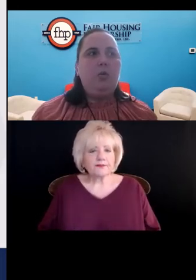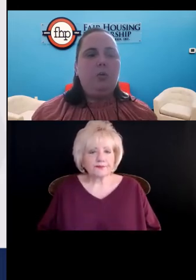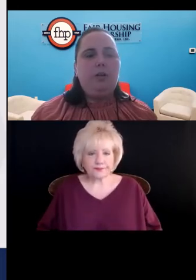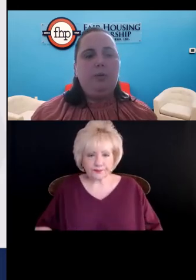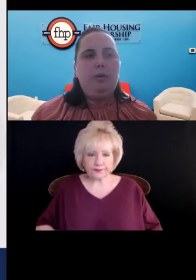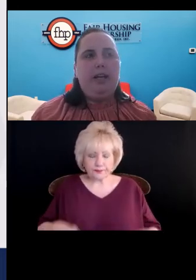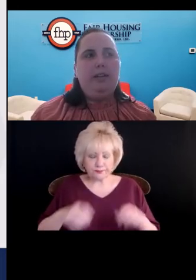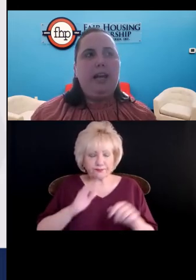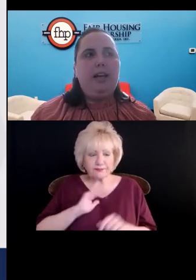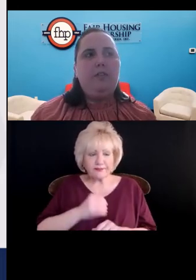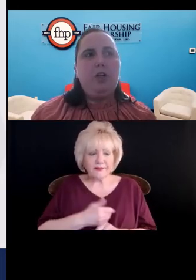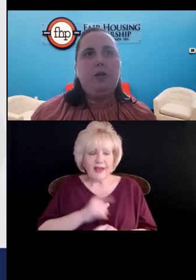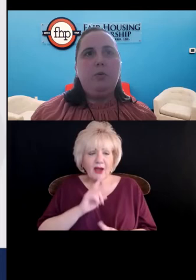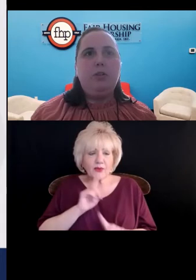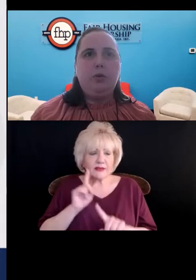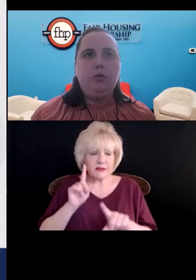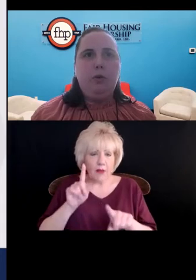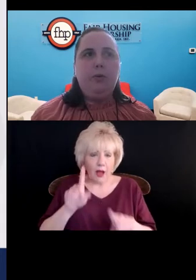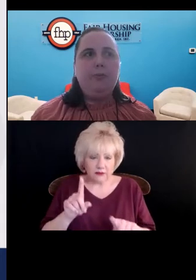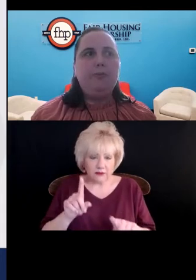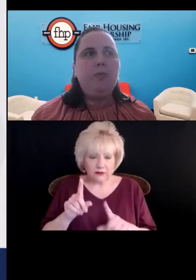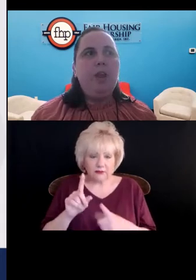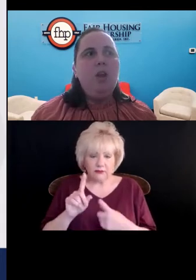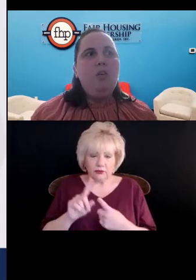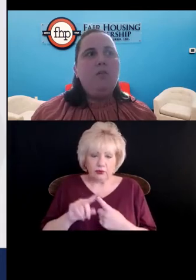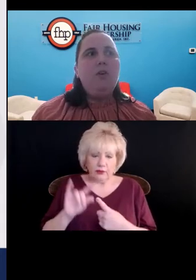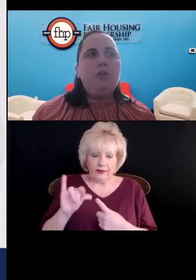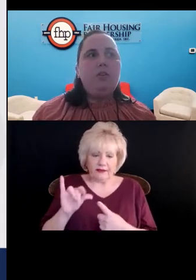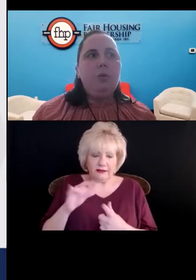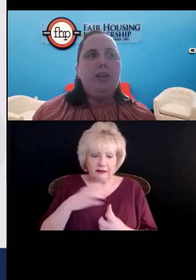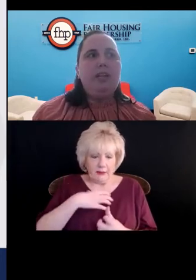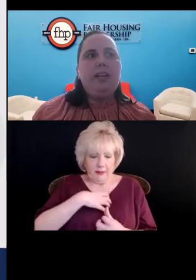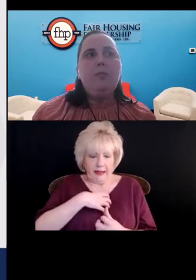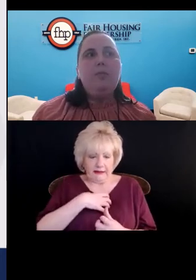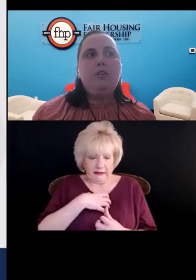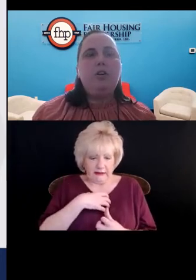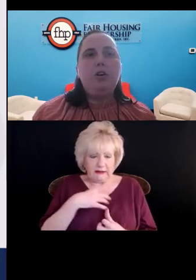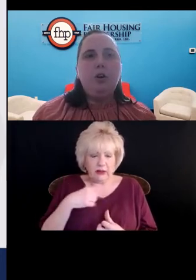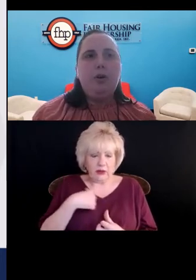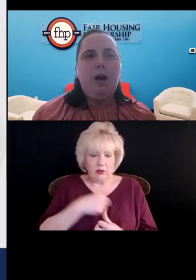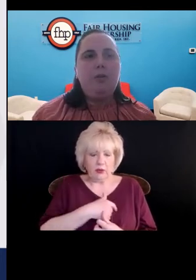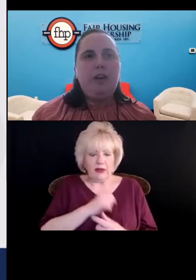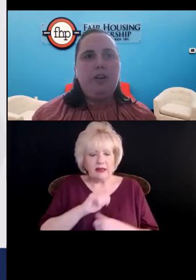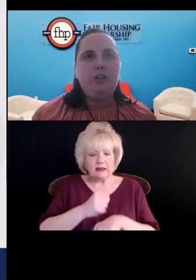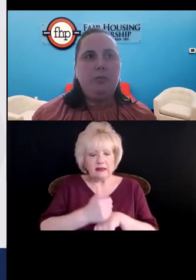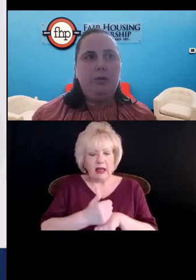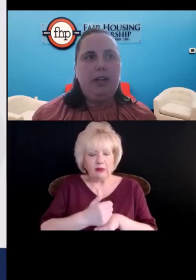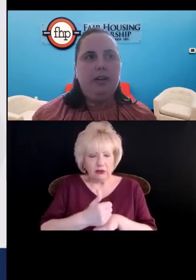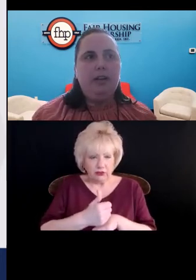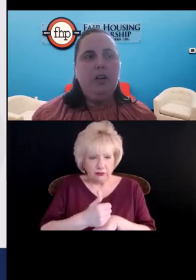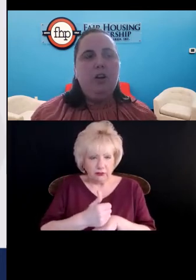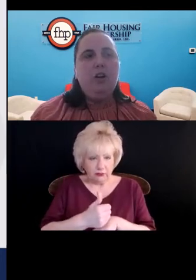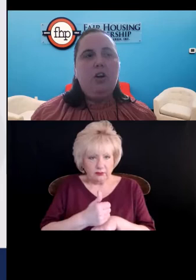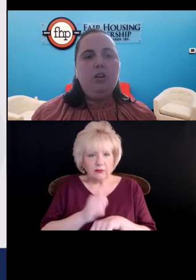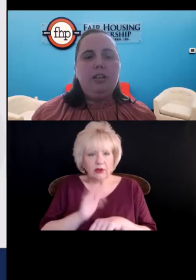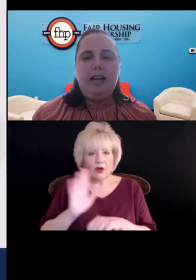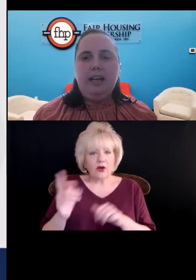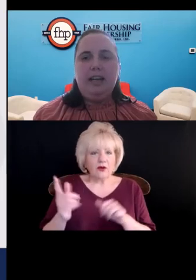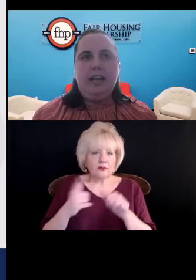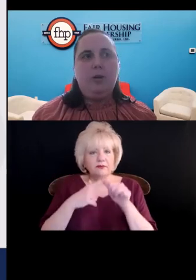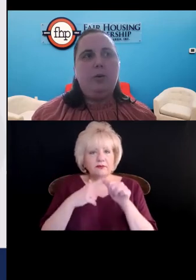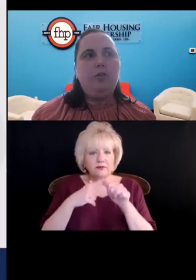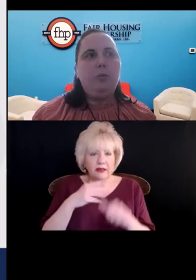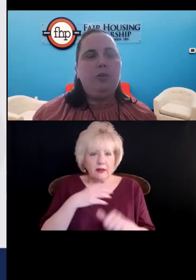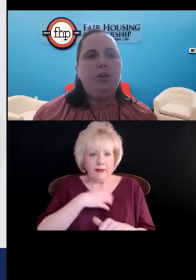to this young woman's complaint at FHP was too bold. First, we established her prima facie complaint. Her